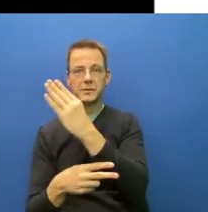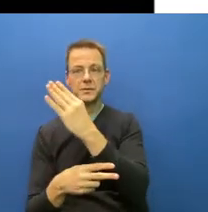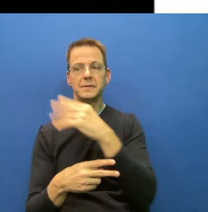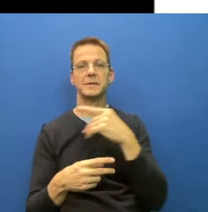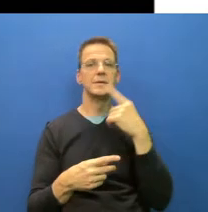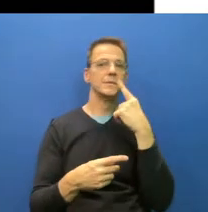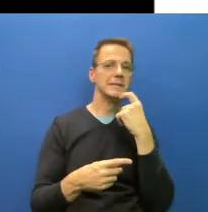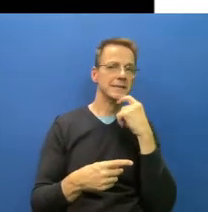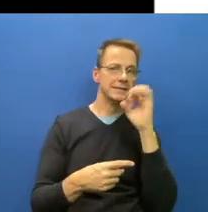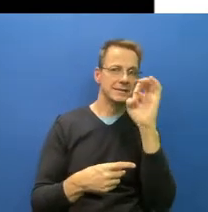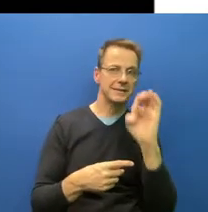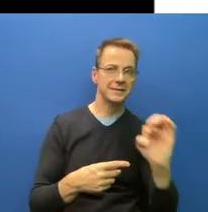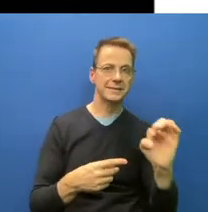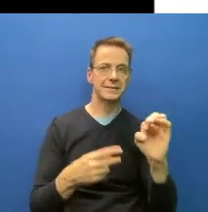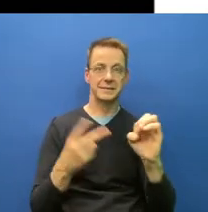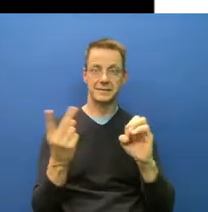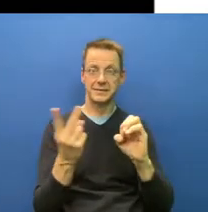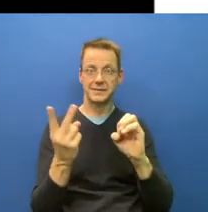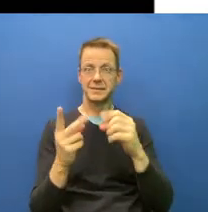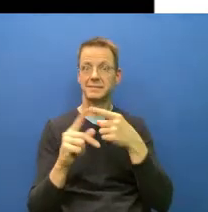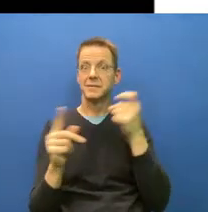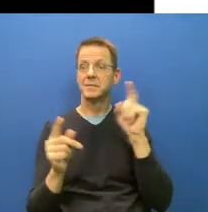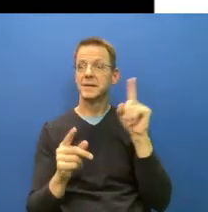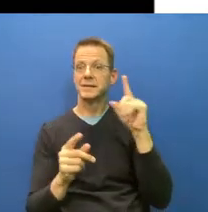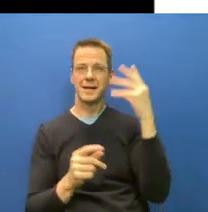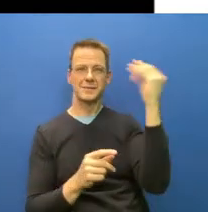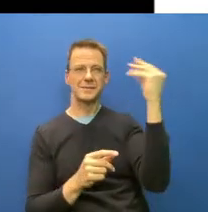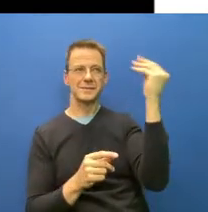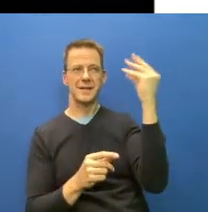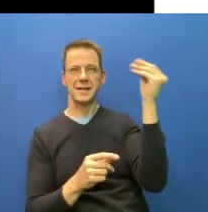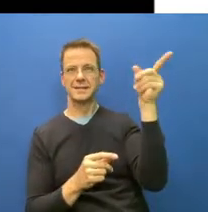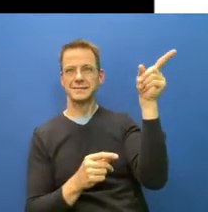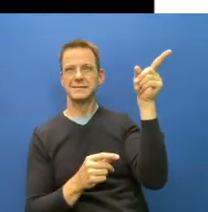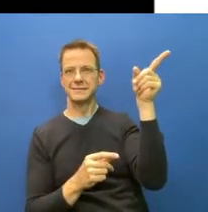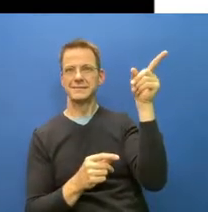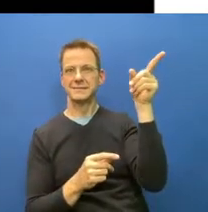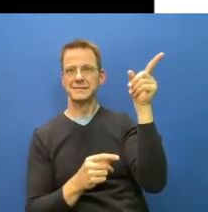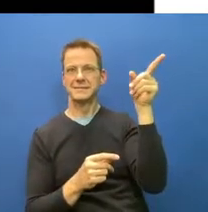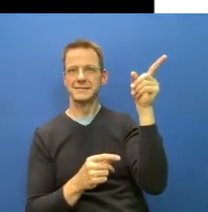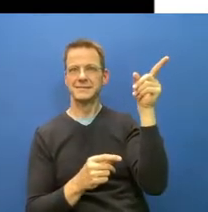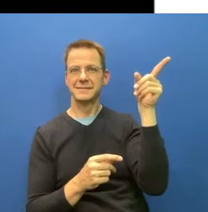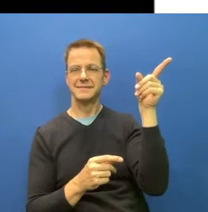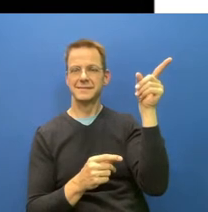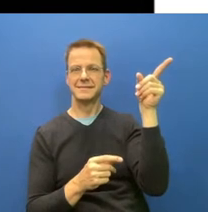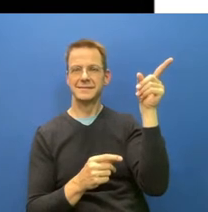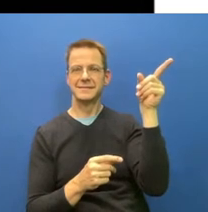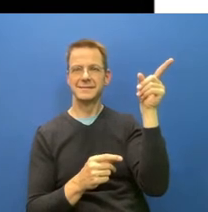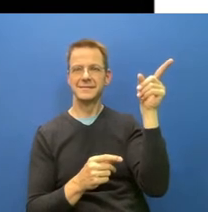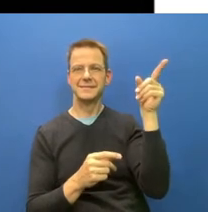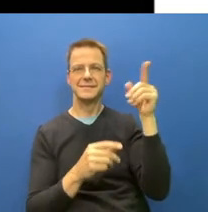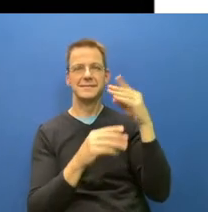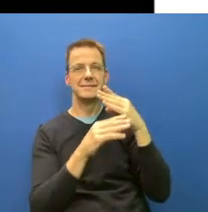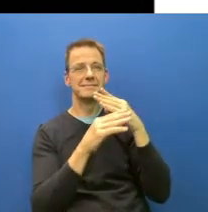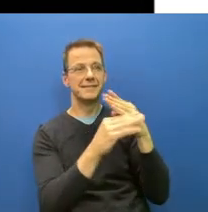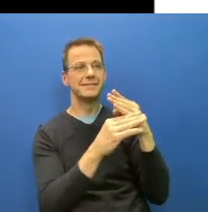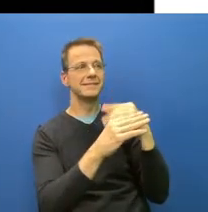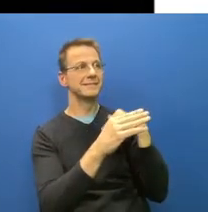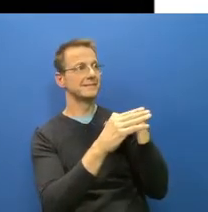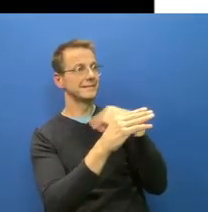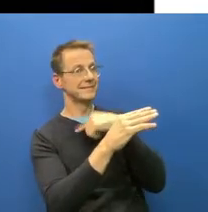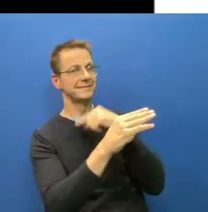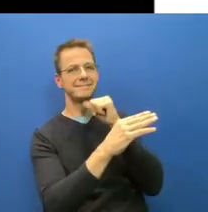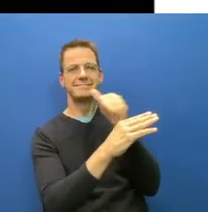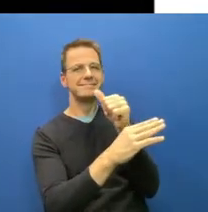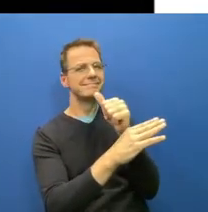establishing of those, of those new variants on our, on our territory. So we can protect ourselves by mandatory